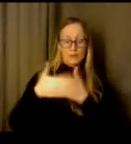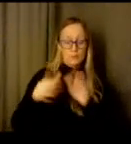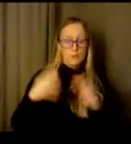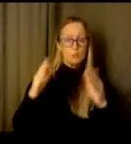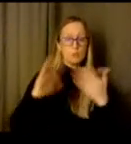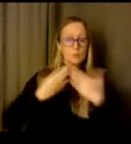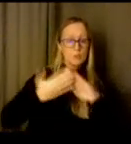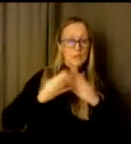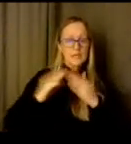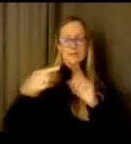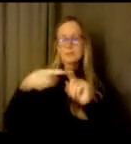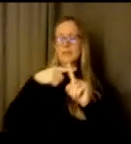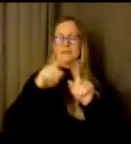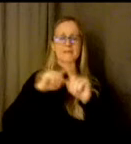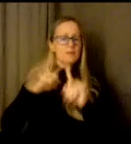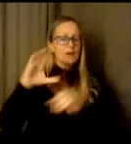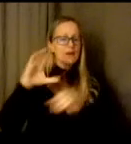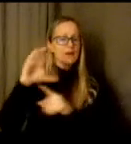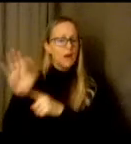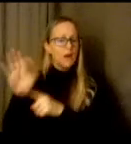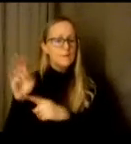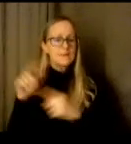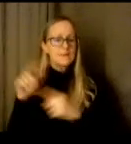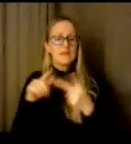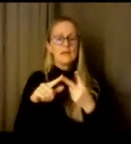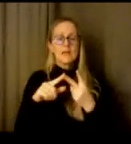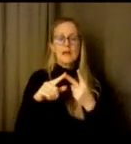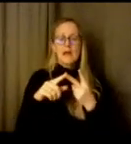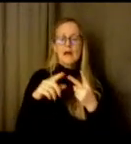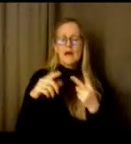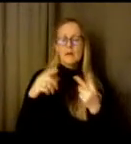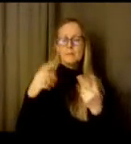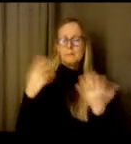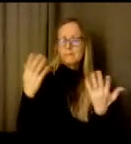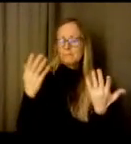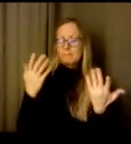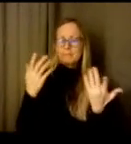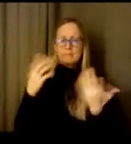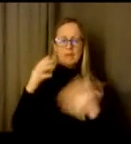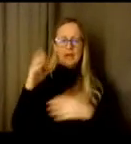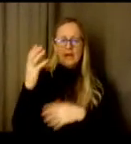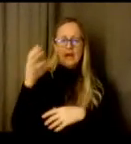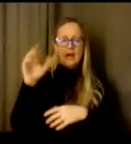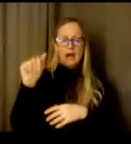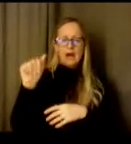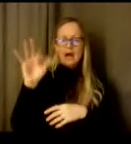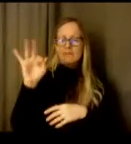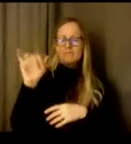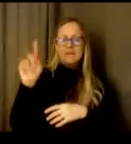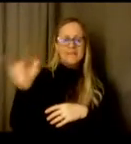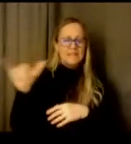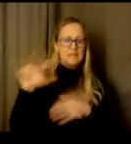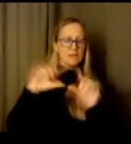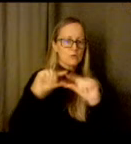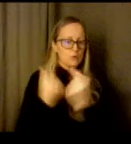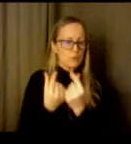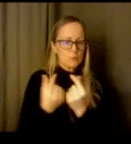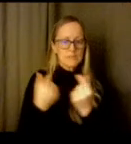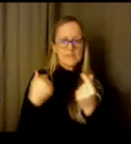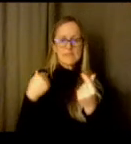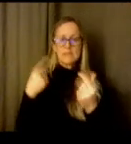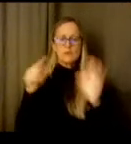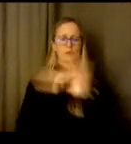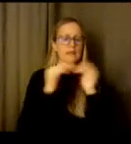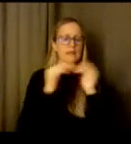clubs, affinity groups, we have grade level lunches for social connection and we have web which is where